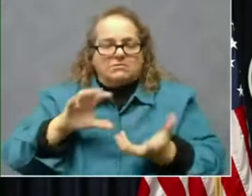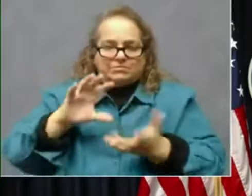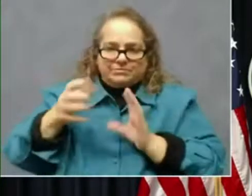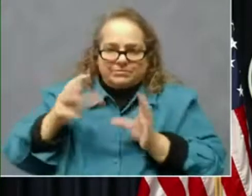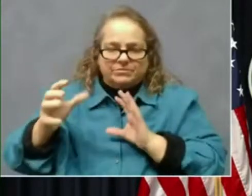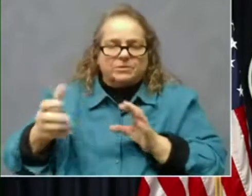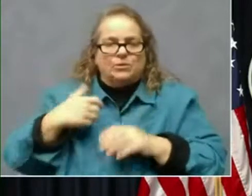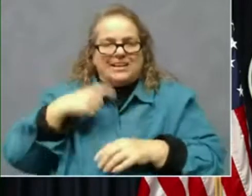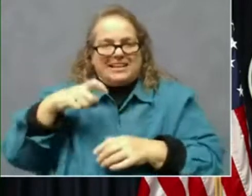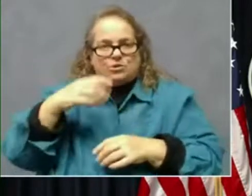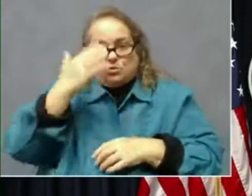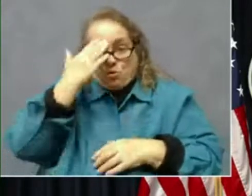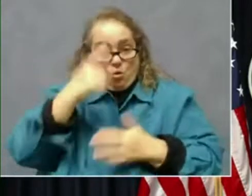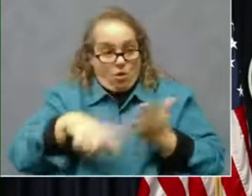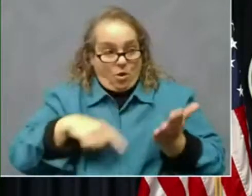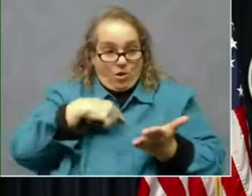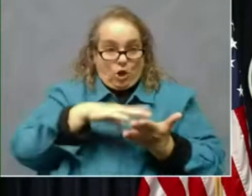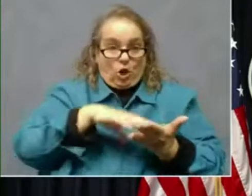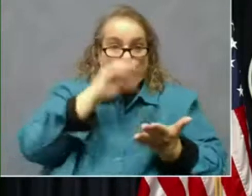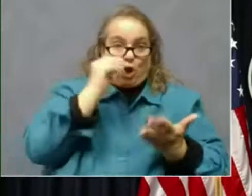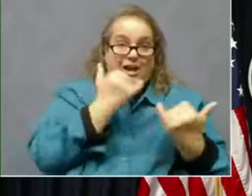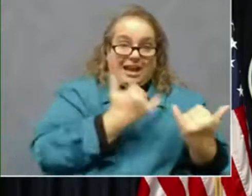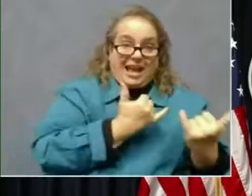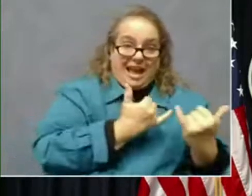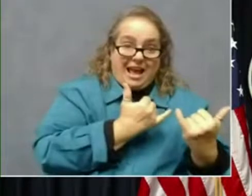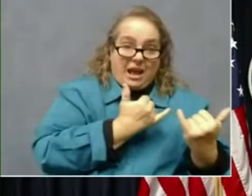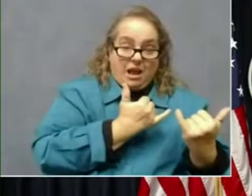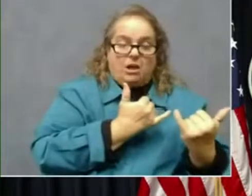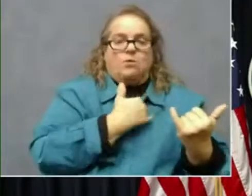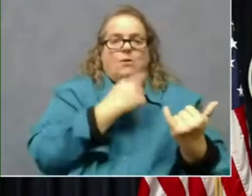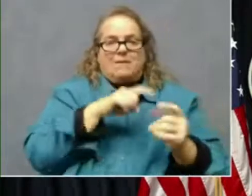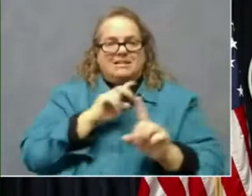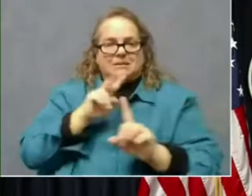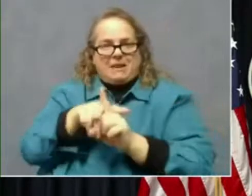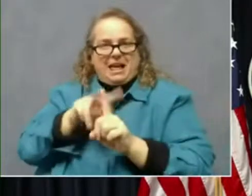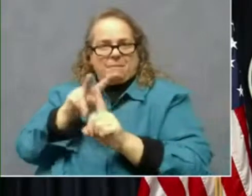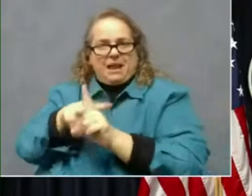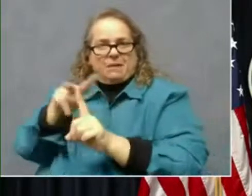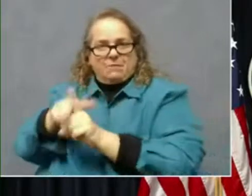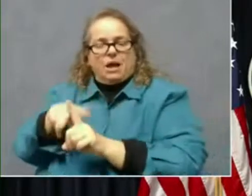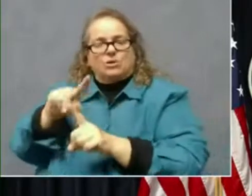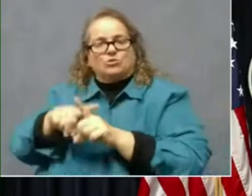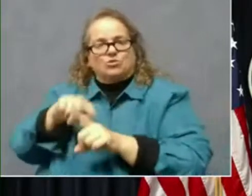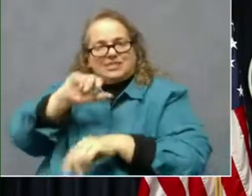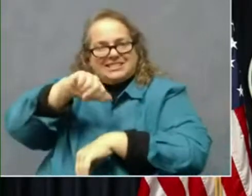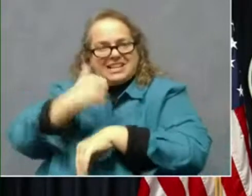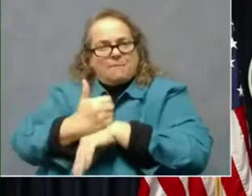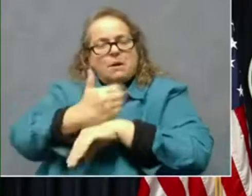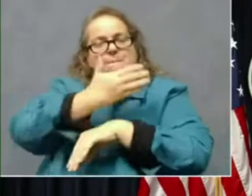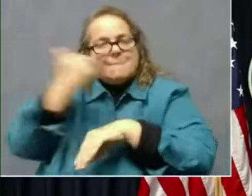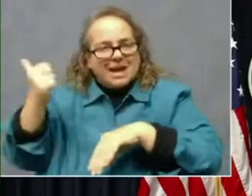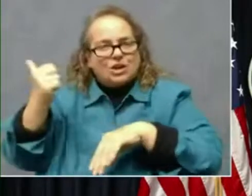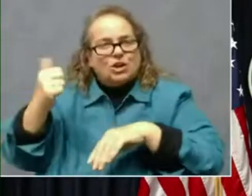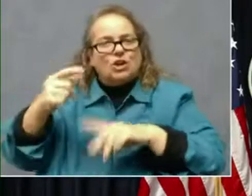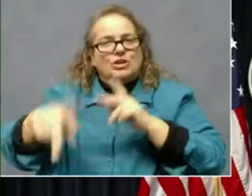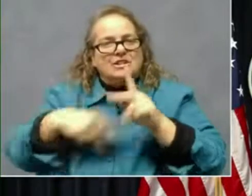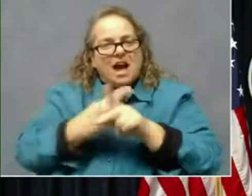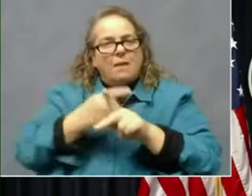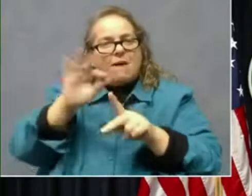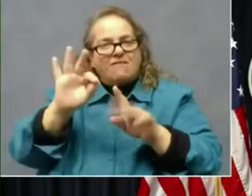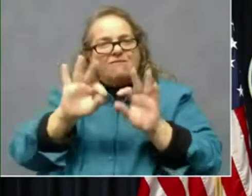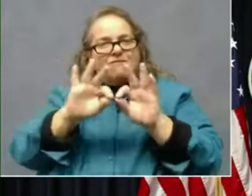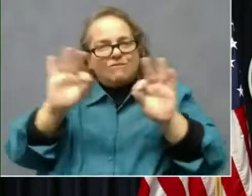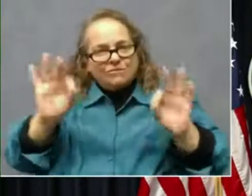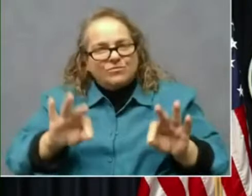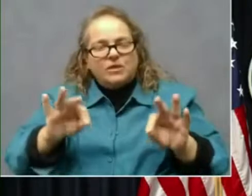learned on the testing front, where you could really get people through at a designated time and a